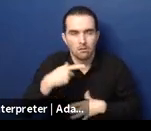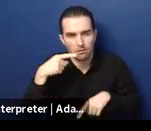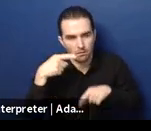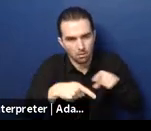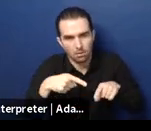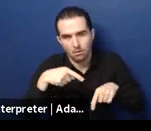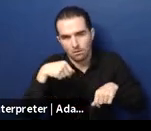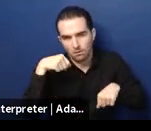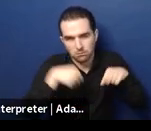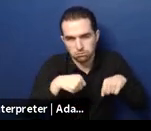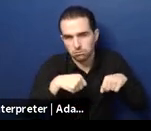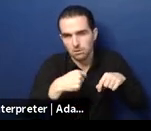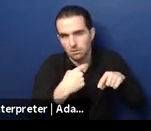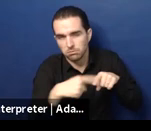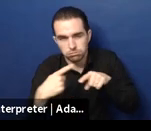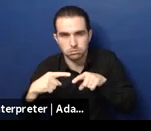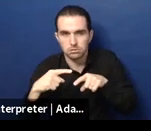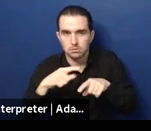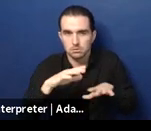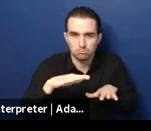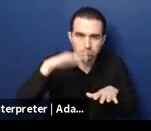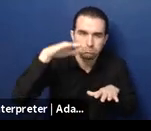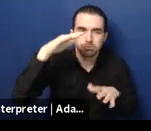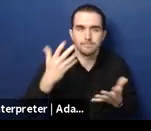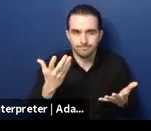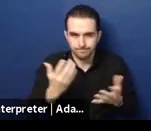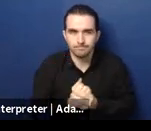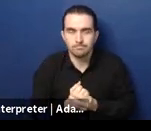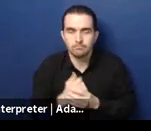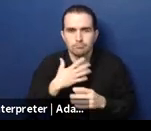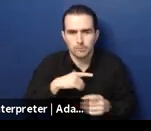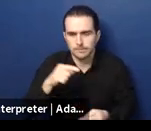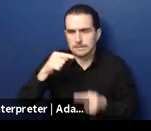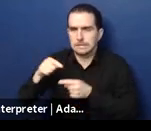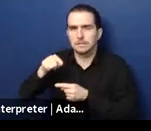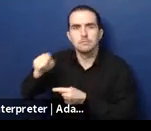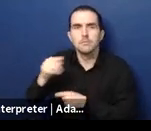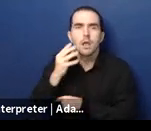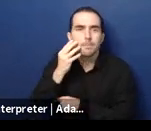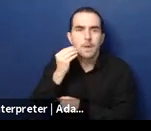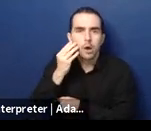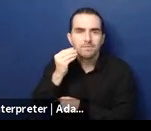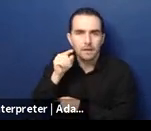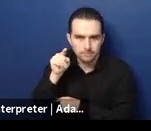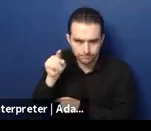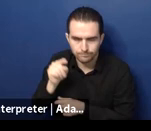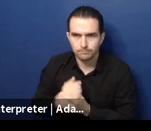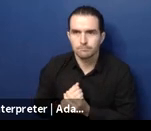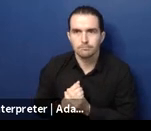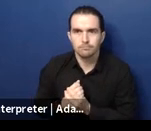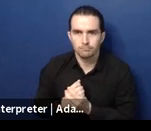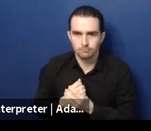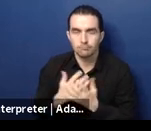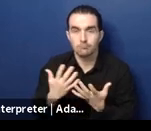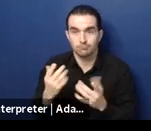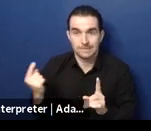largely held, not always, but largely held by the social affairs ministries, which in countries are responsible for the range of services, not all of them,